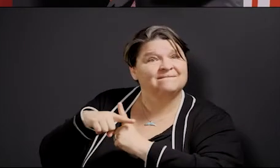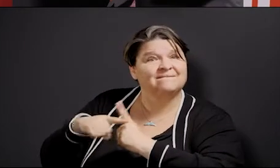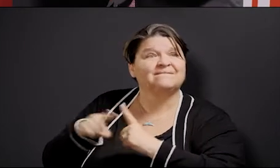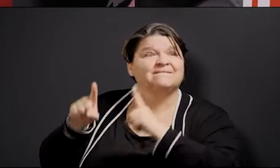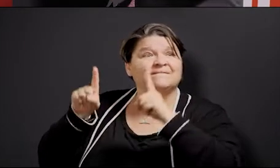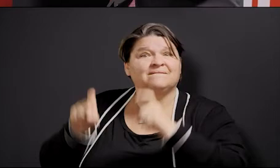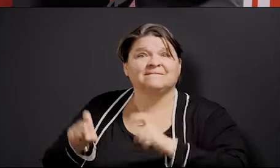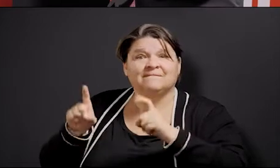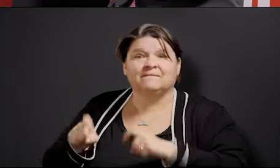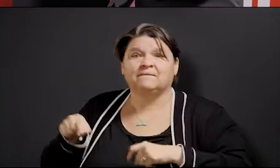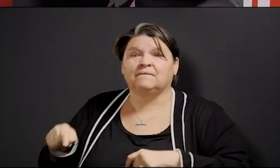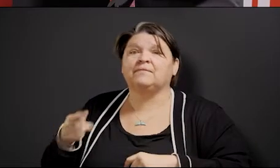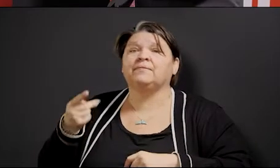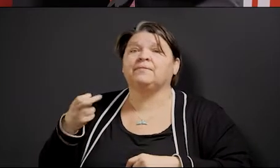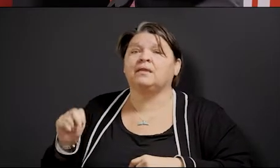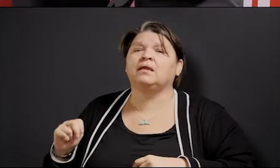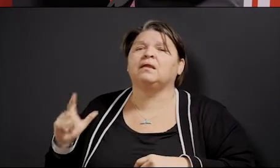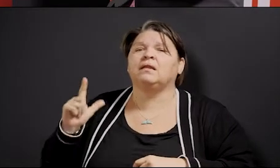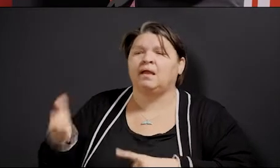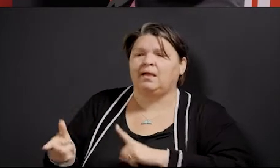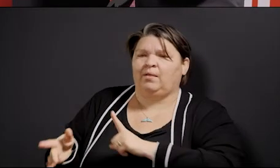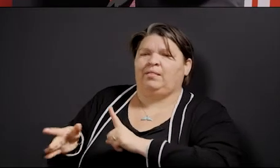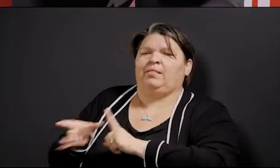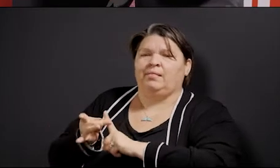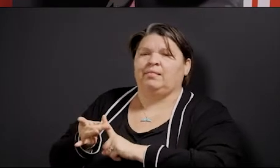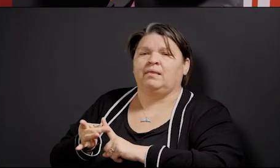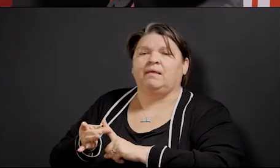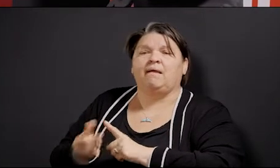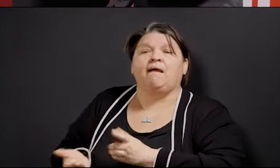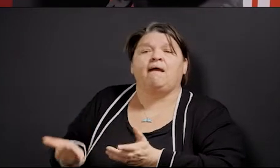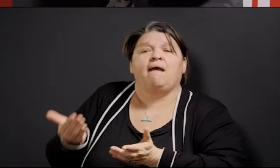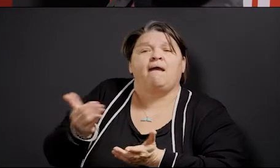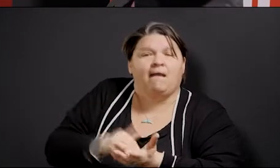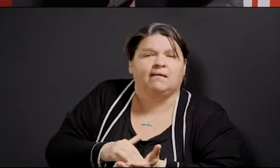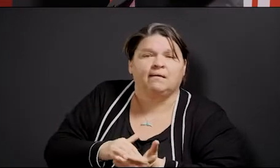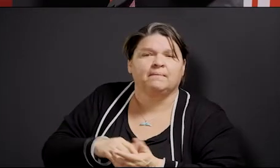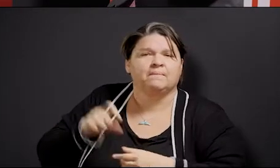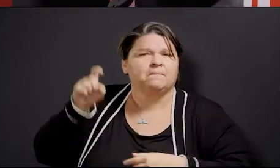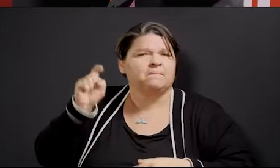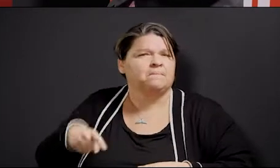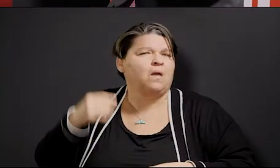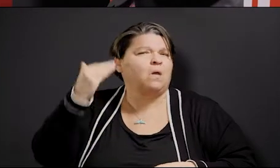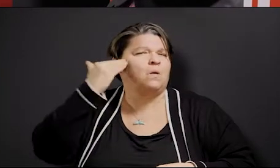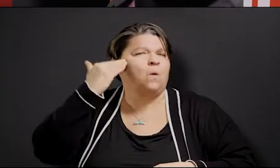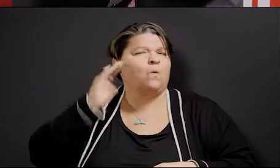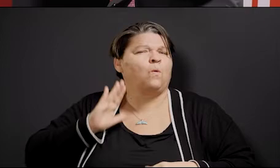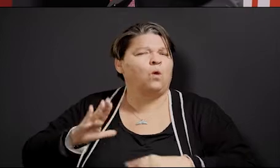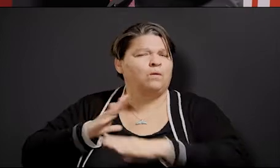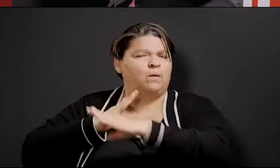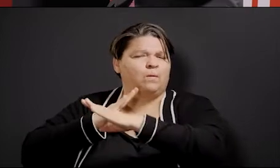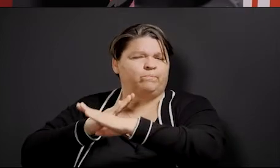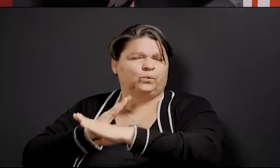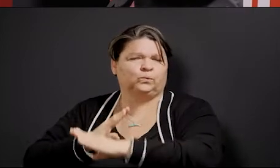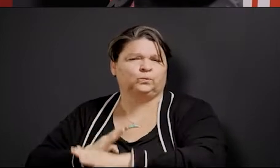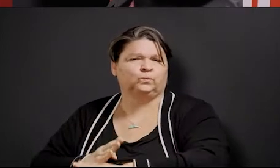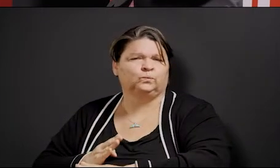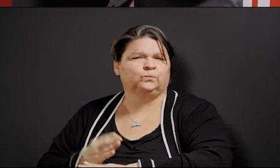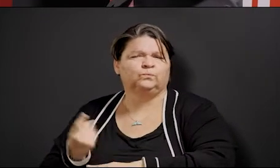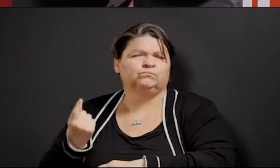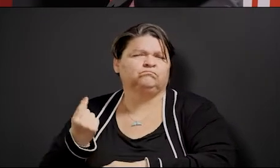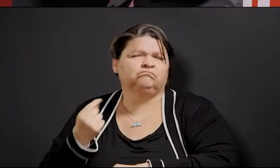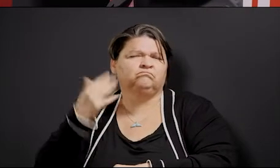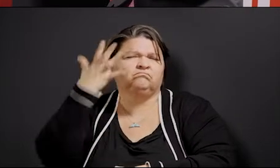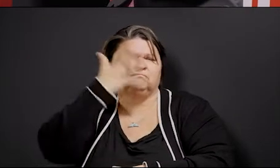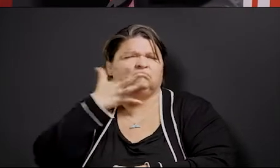and what type of immunity they might have to getting infected again. But right now, we are still